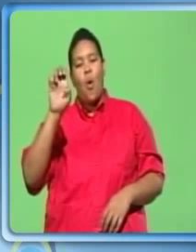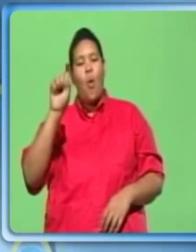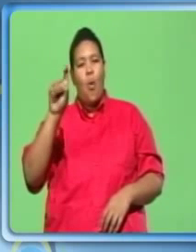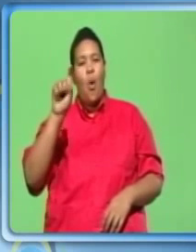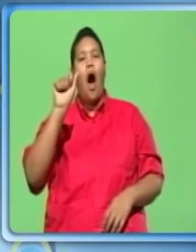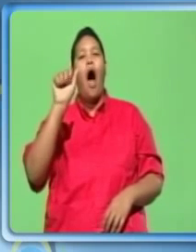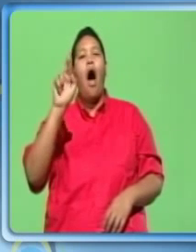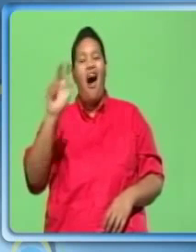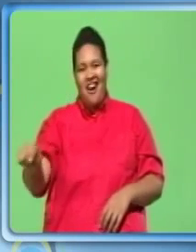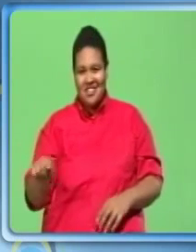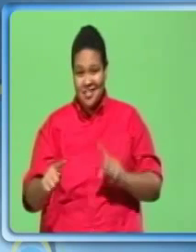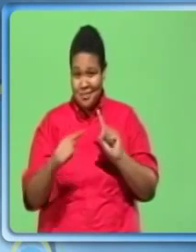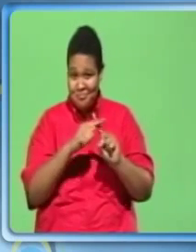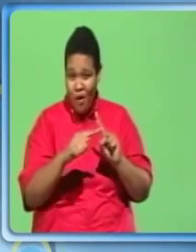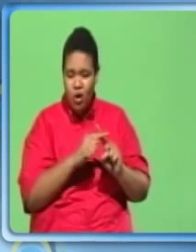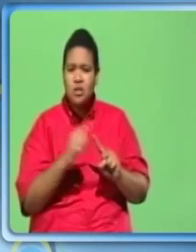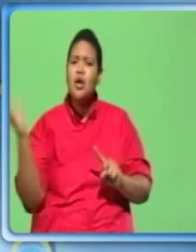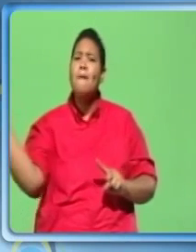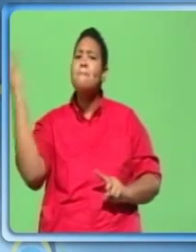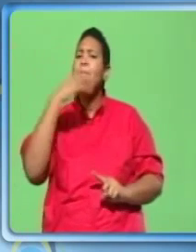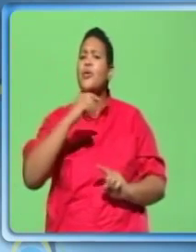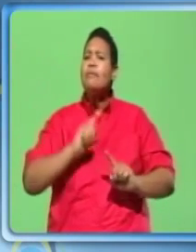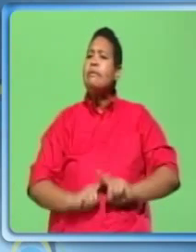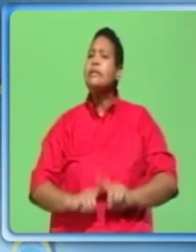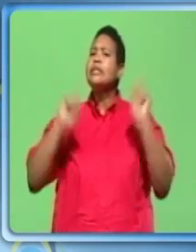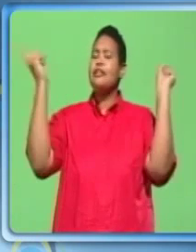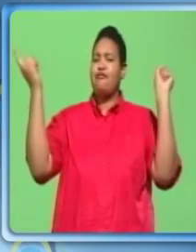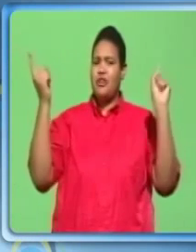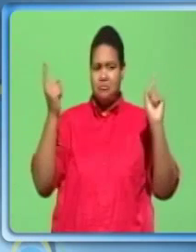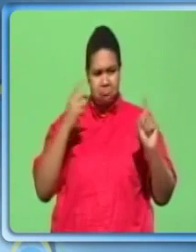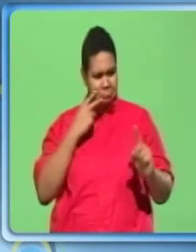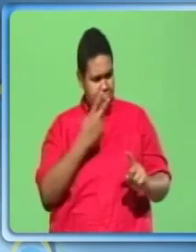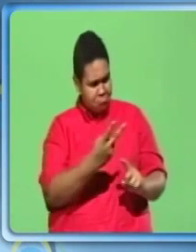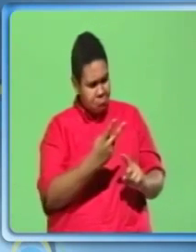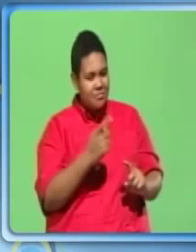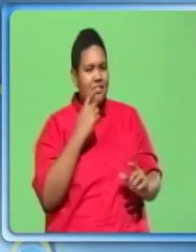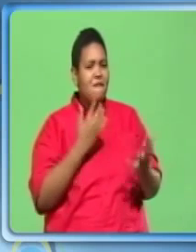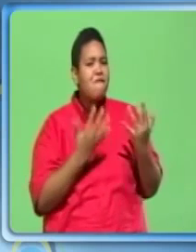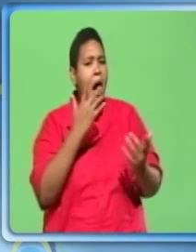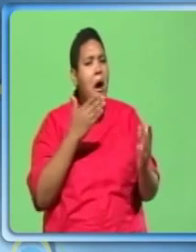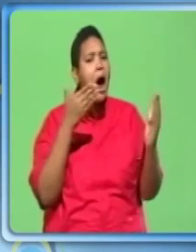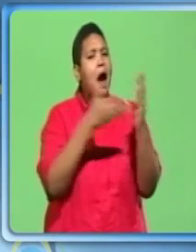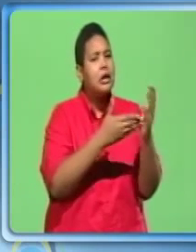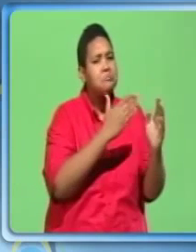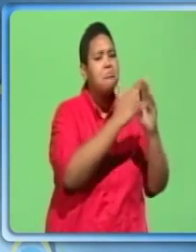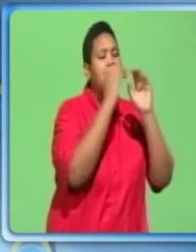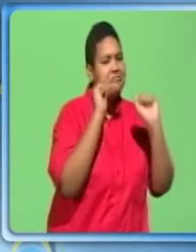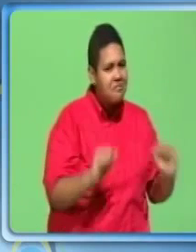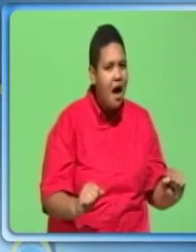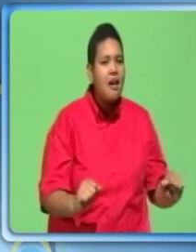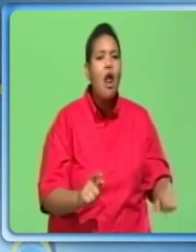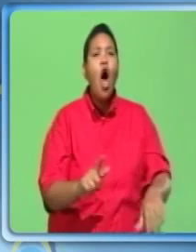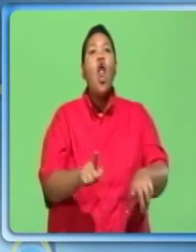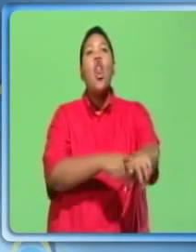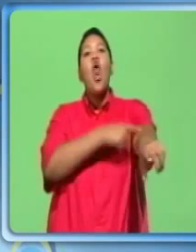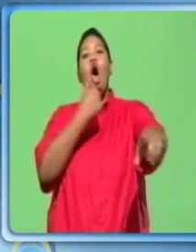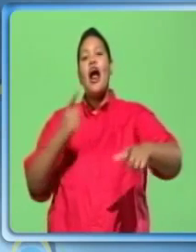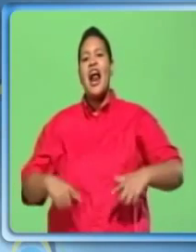Advantages. Beautiful, distinctive appearance. Fireproof. Long lifespan. Low maintenance.